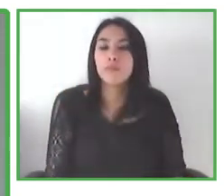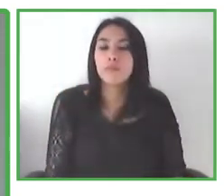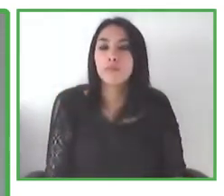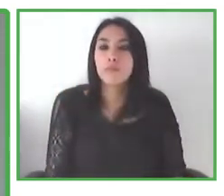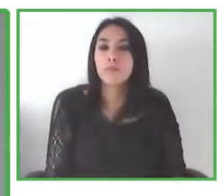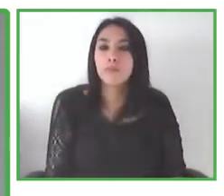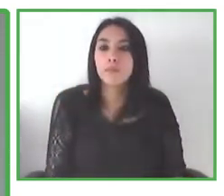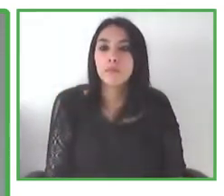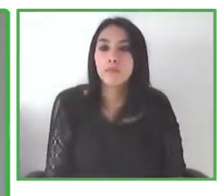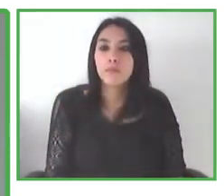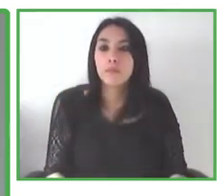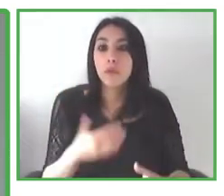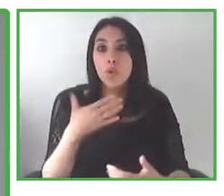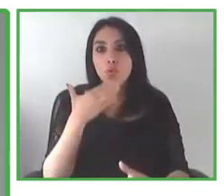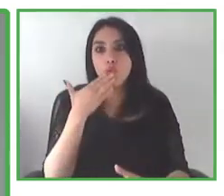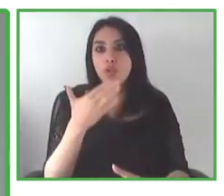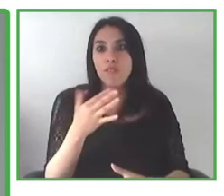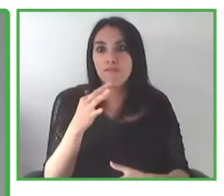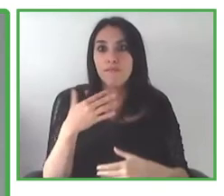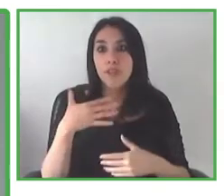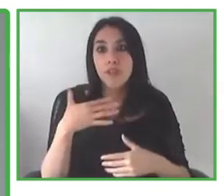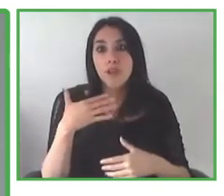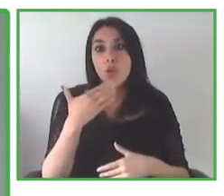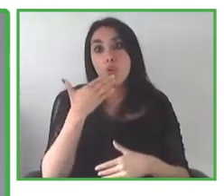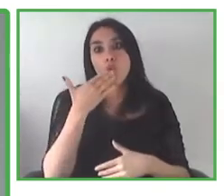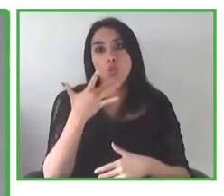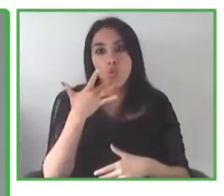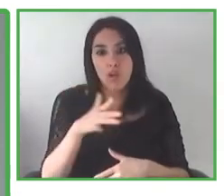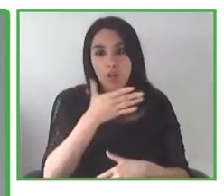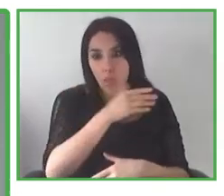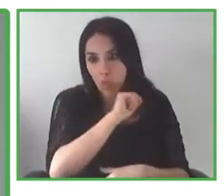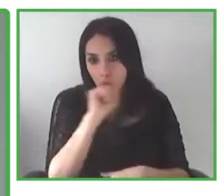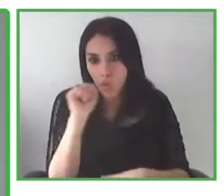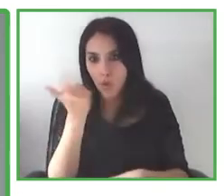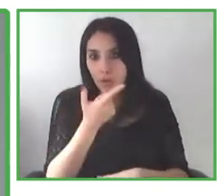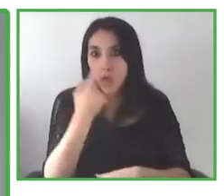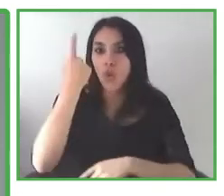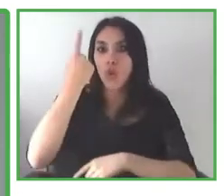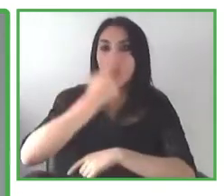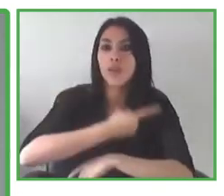inspiring Impact Transfer fellows and back to you Loic. Thank you.